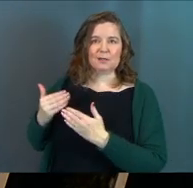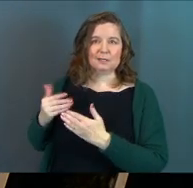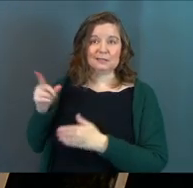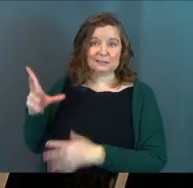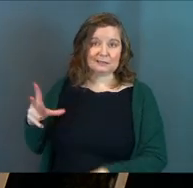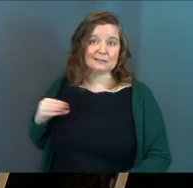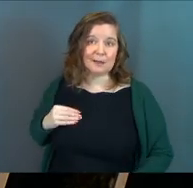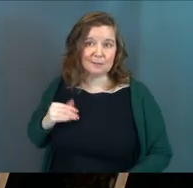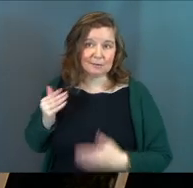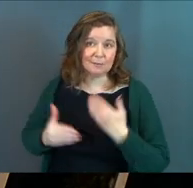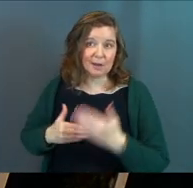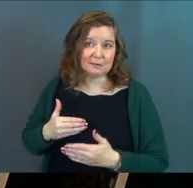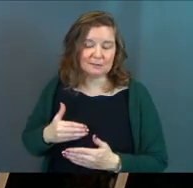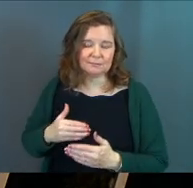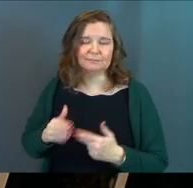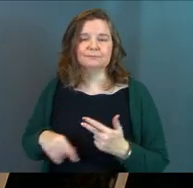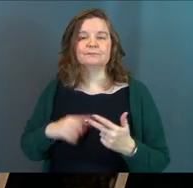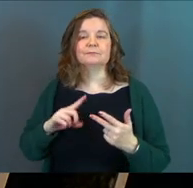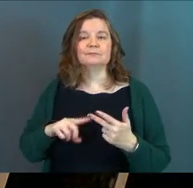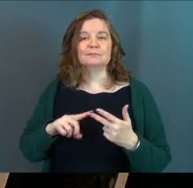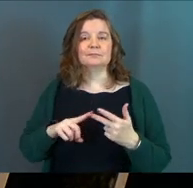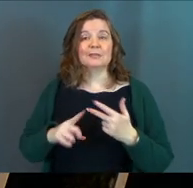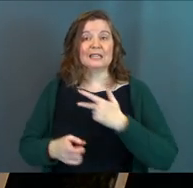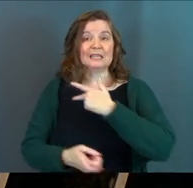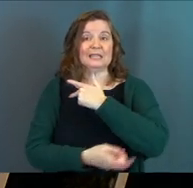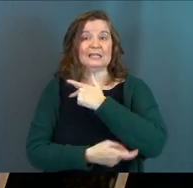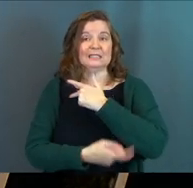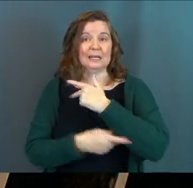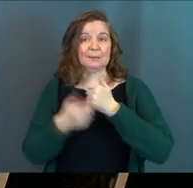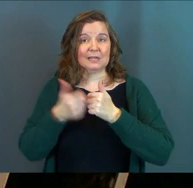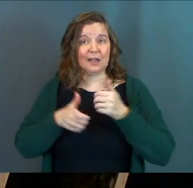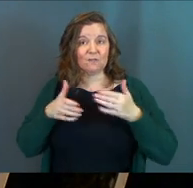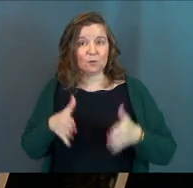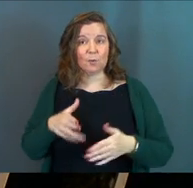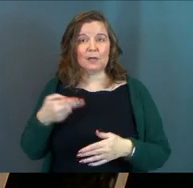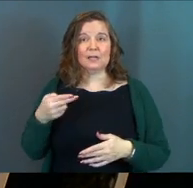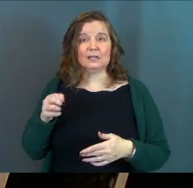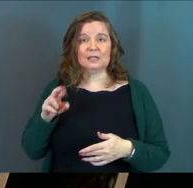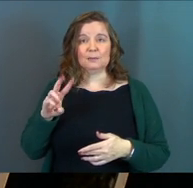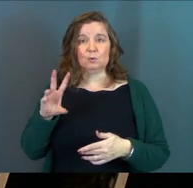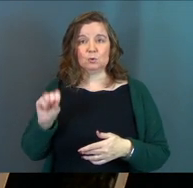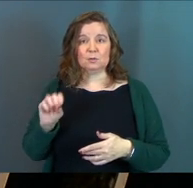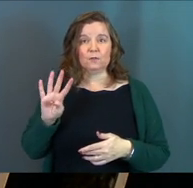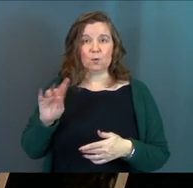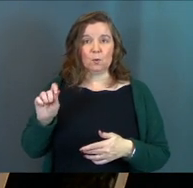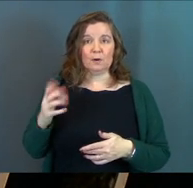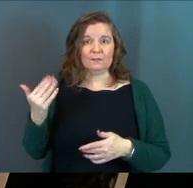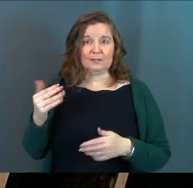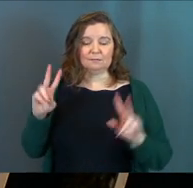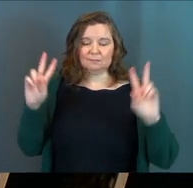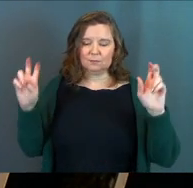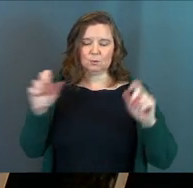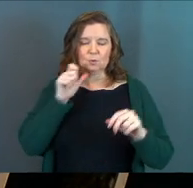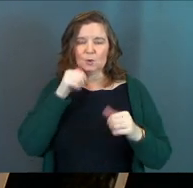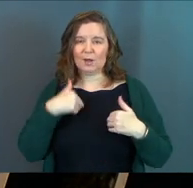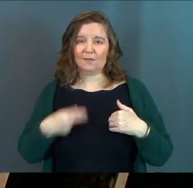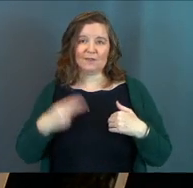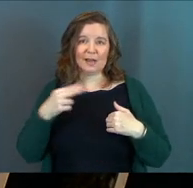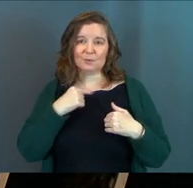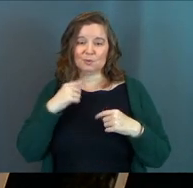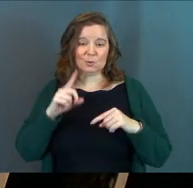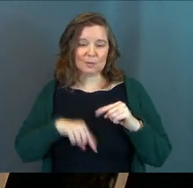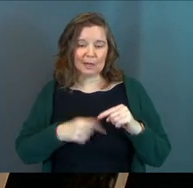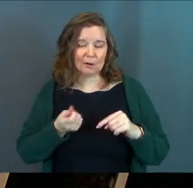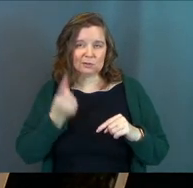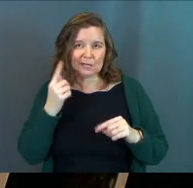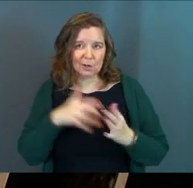that process. Next, was tempted in every way we are. Hebrews 4, 15, for we do not have a high priest who is unable to sympathize